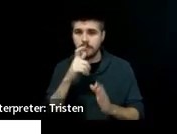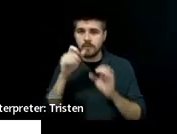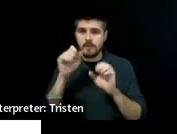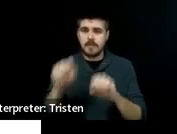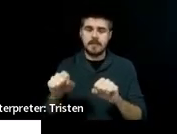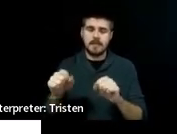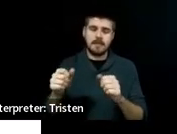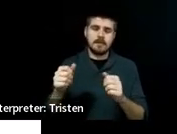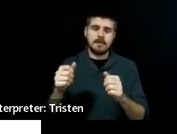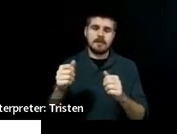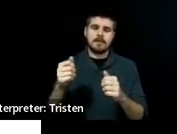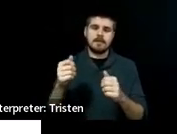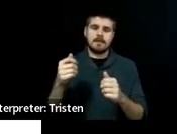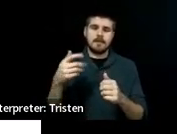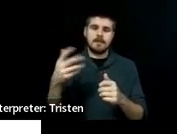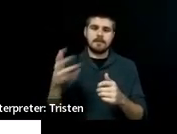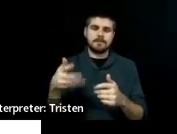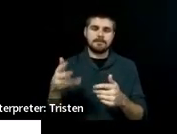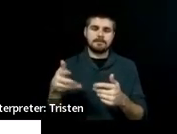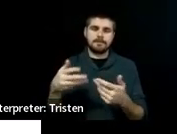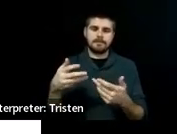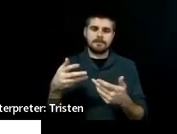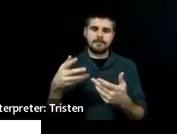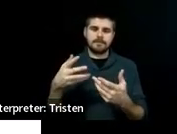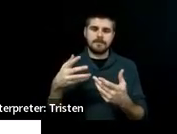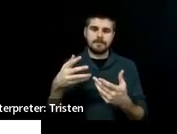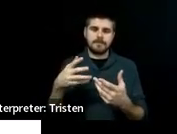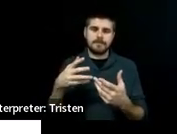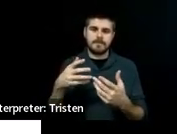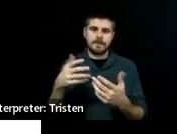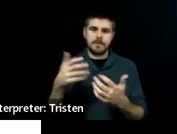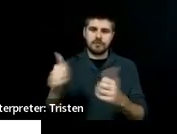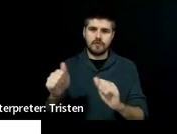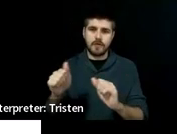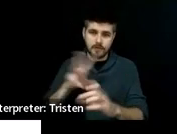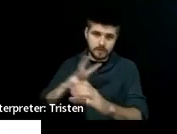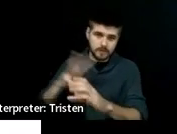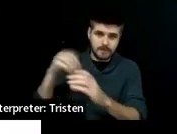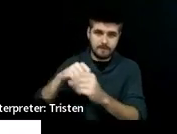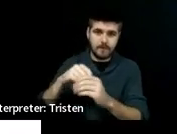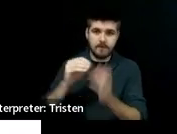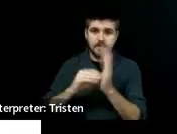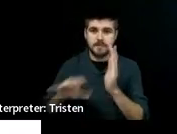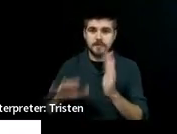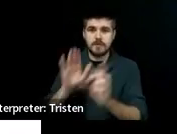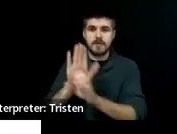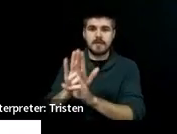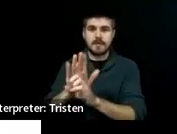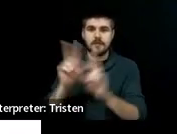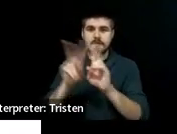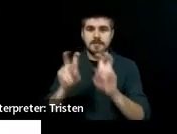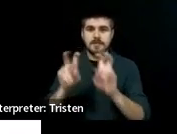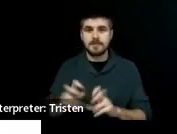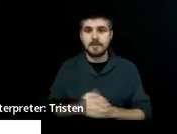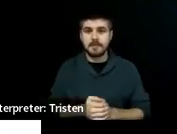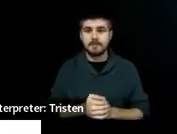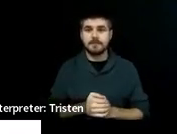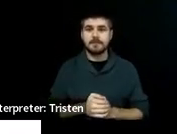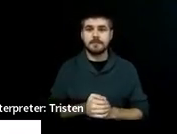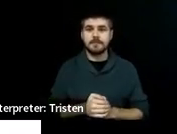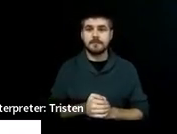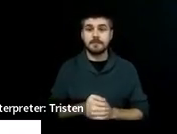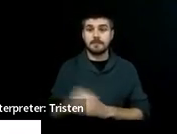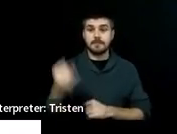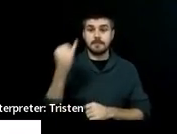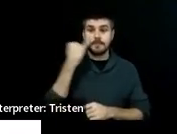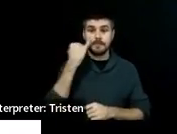have the student engage in a transition assessment. If you know that your student likes science, right, maybe you